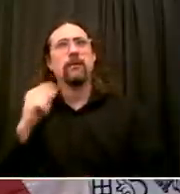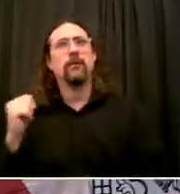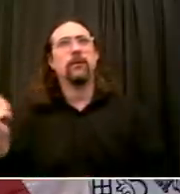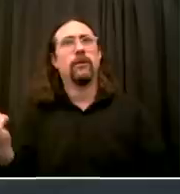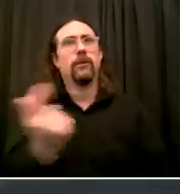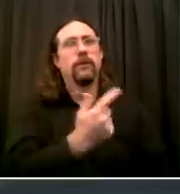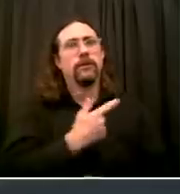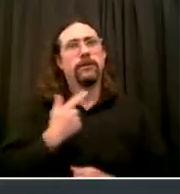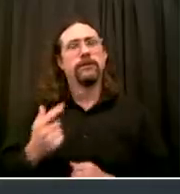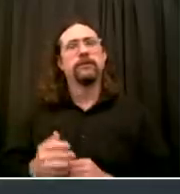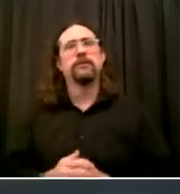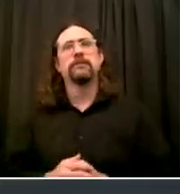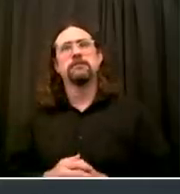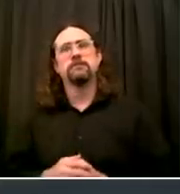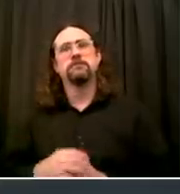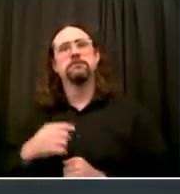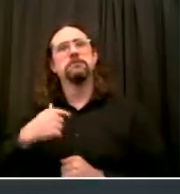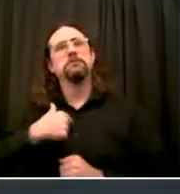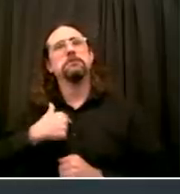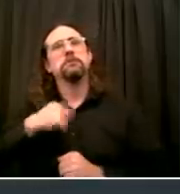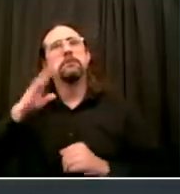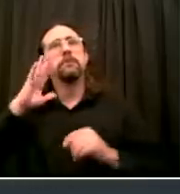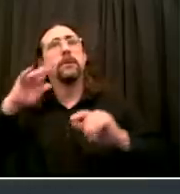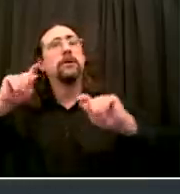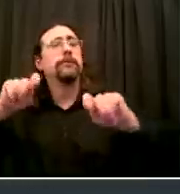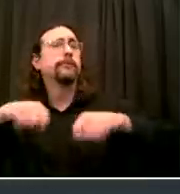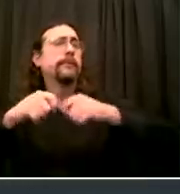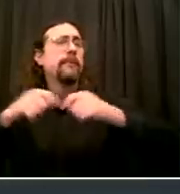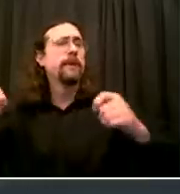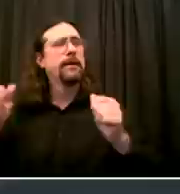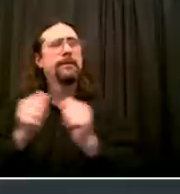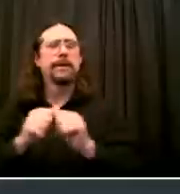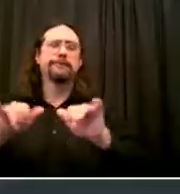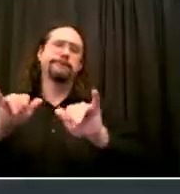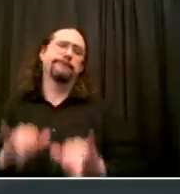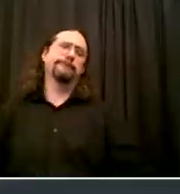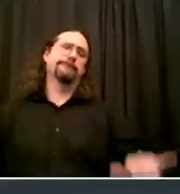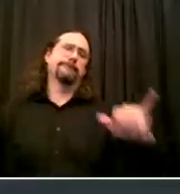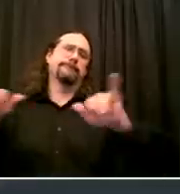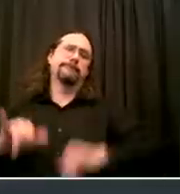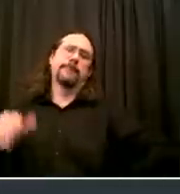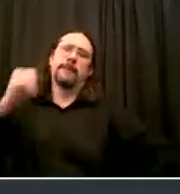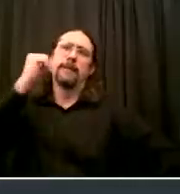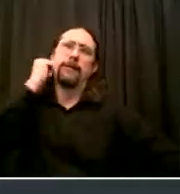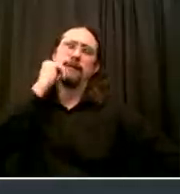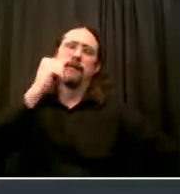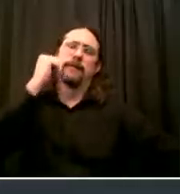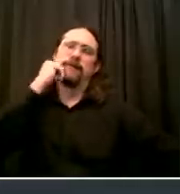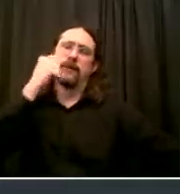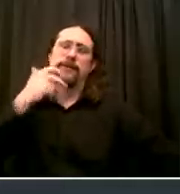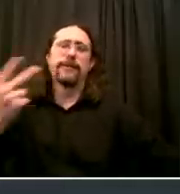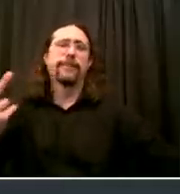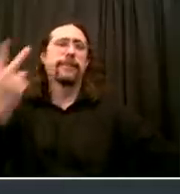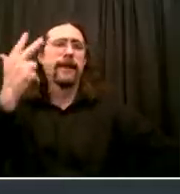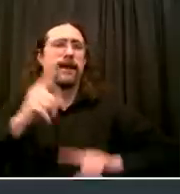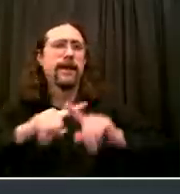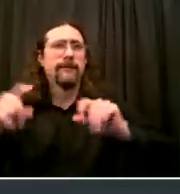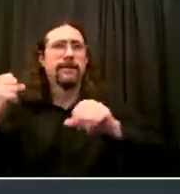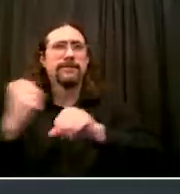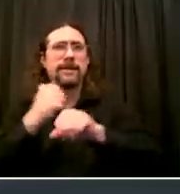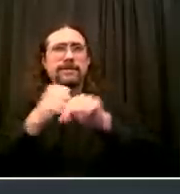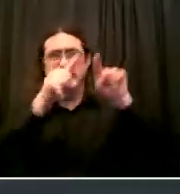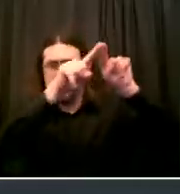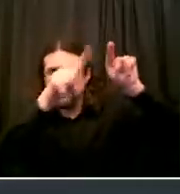today Because of all the work that you all have done Every single New Yorker Acting as one family, one team